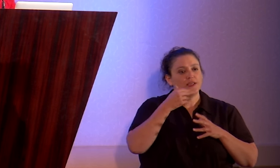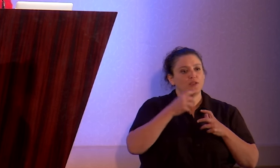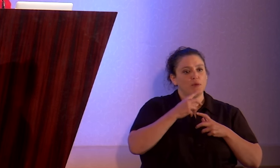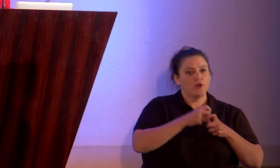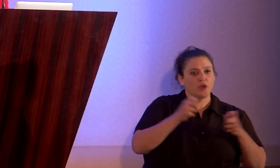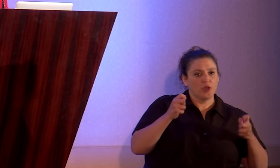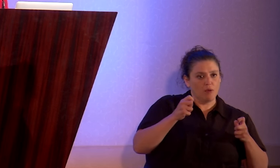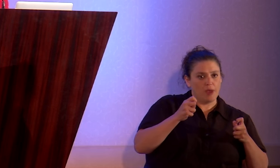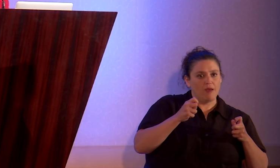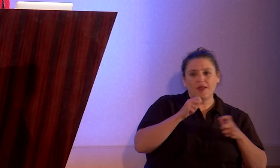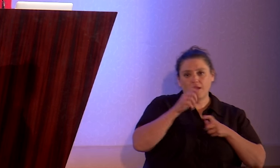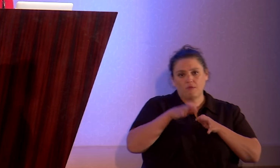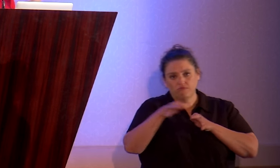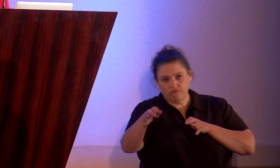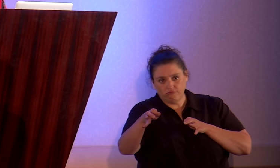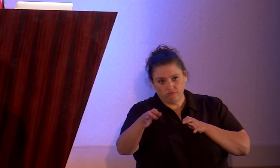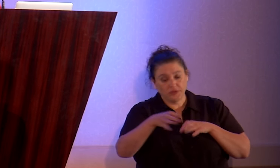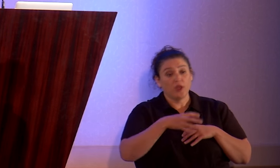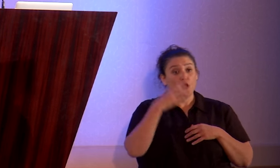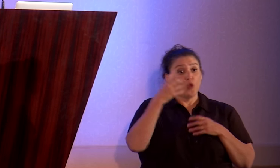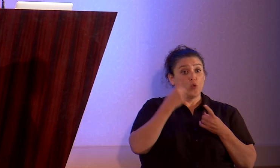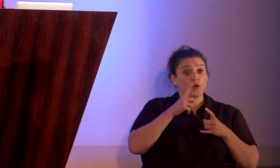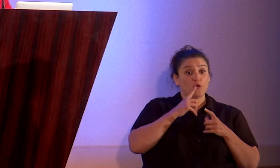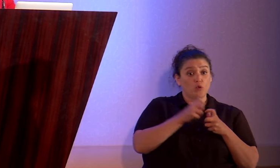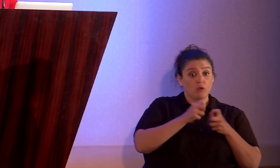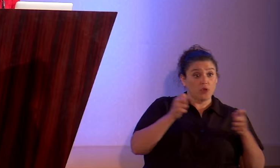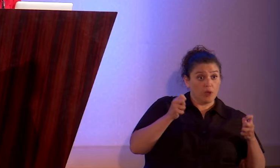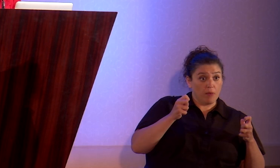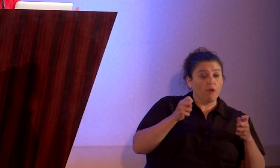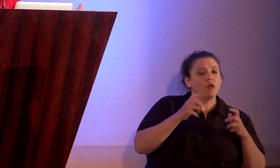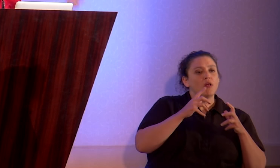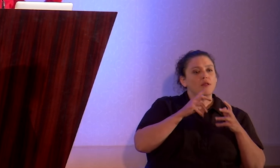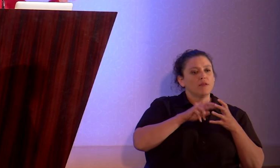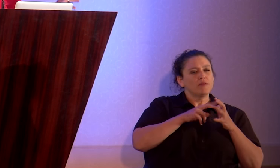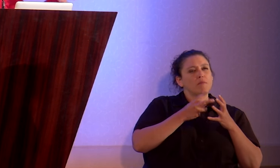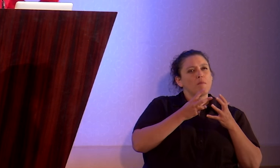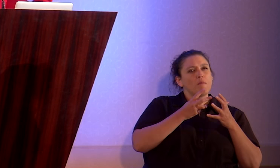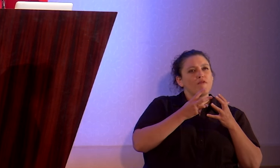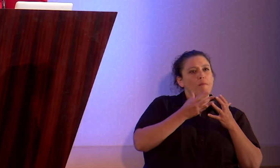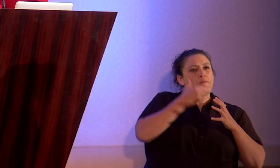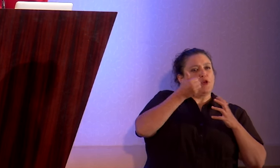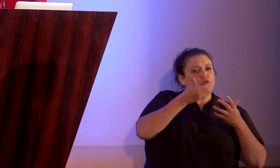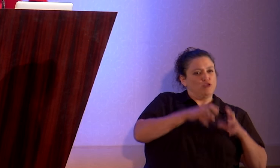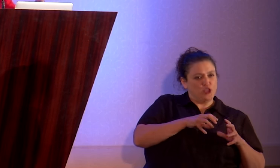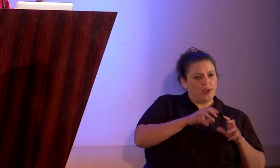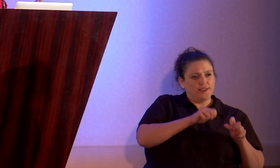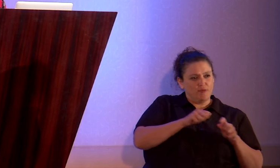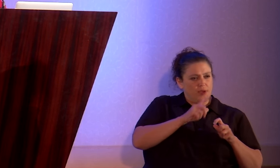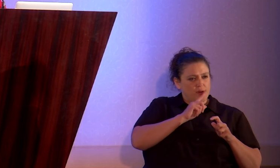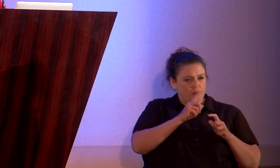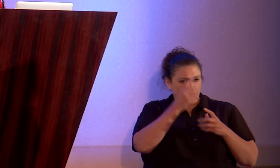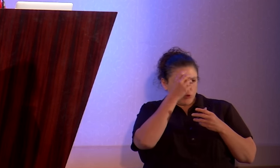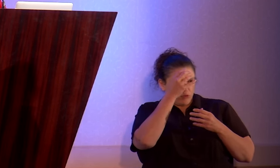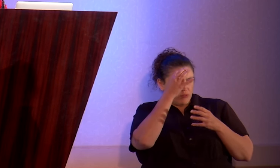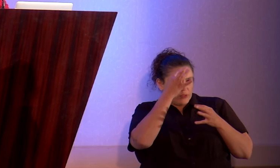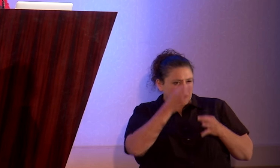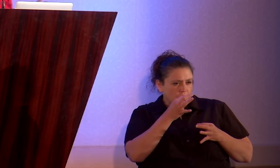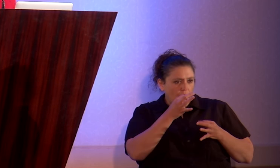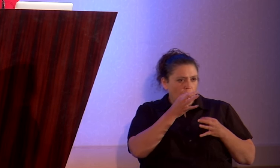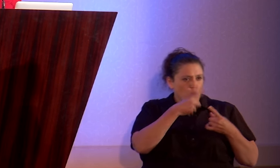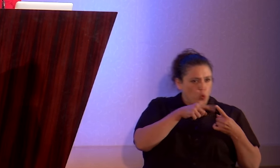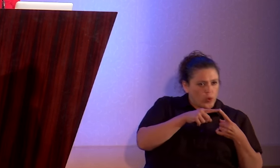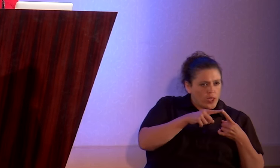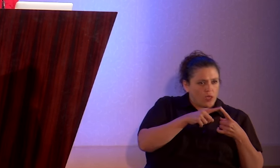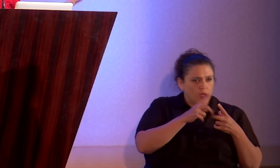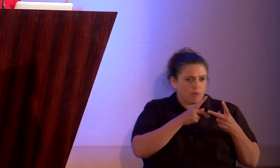sooner rather than later. The sooner you come out, the more likely it is that you'll be able to pick the time and place. The